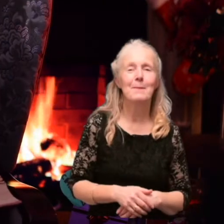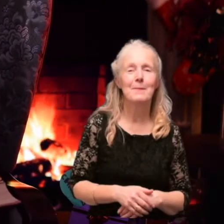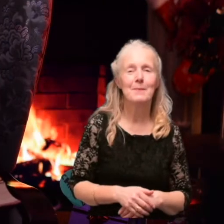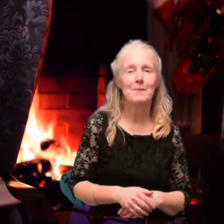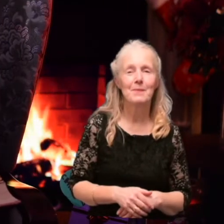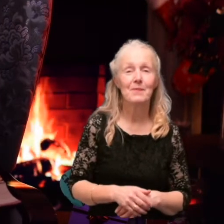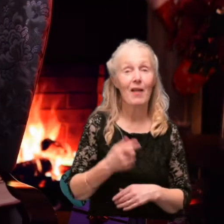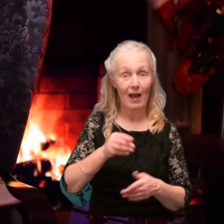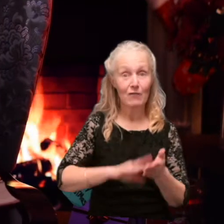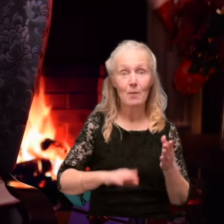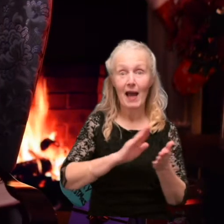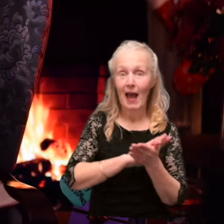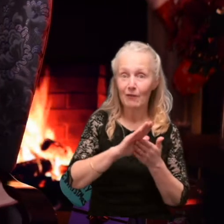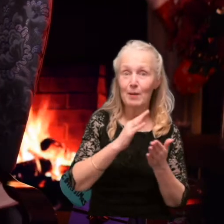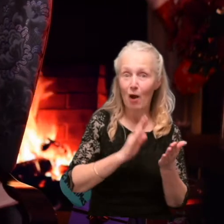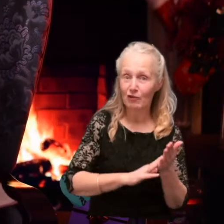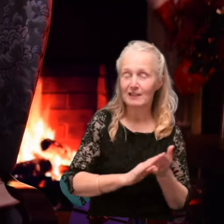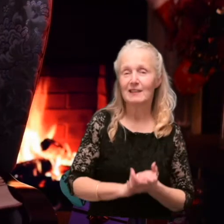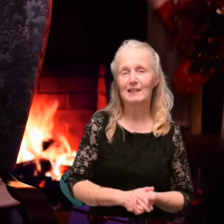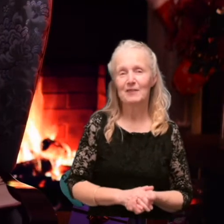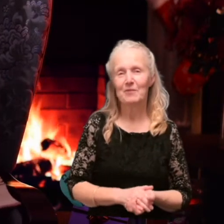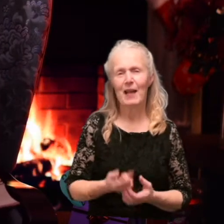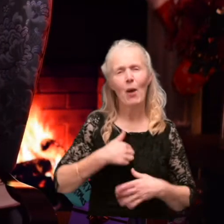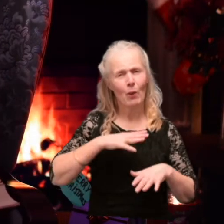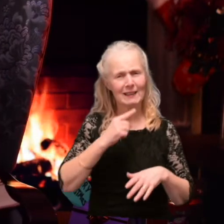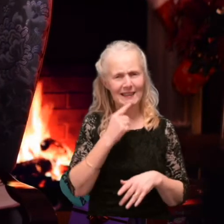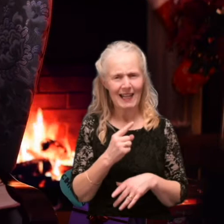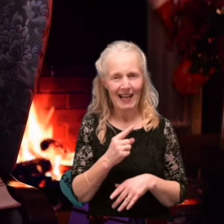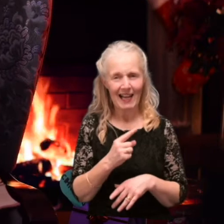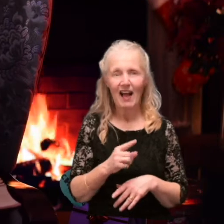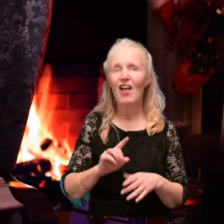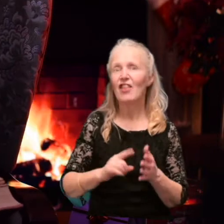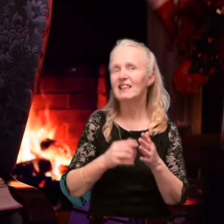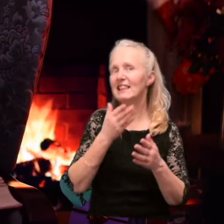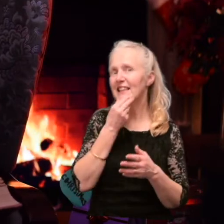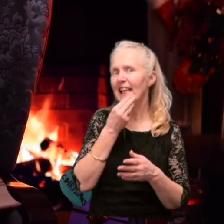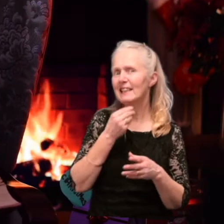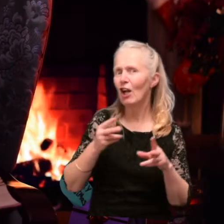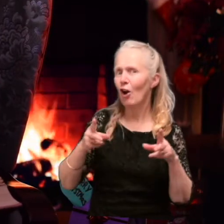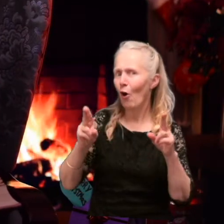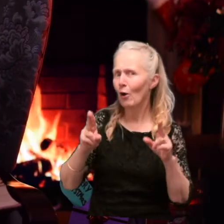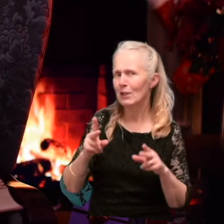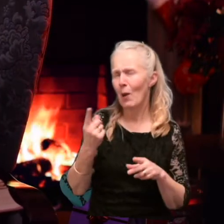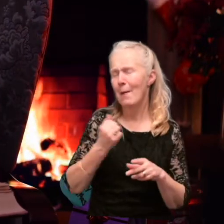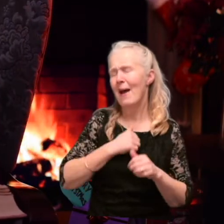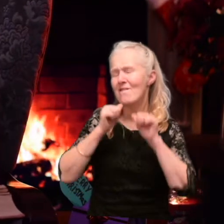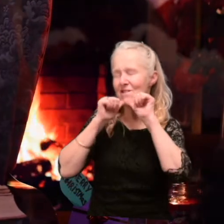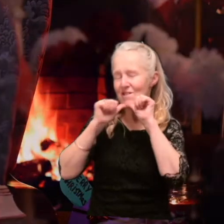That was from Harry Morris. I just want to say that the Santa Claus is also one of my favourite Christmas movies.